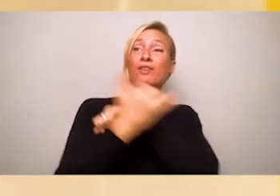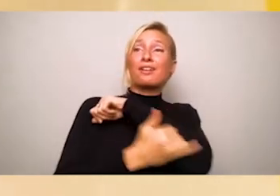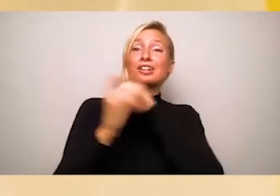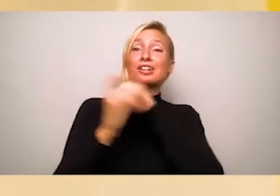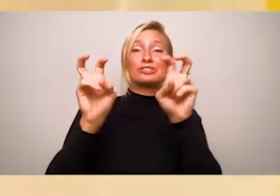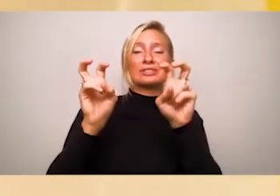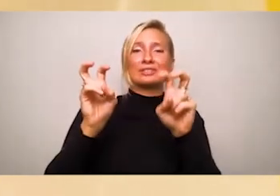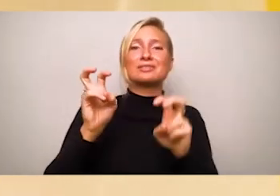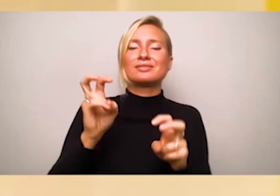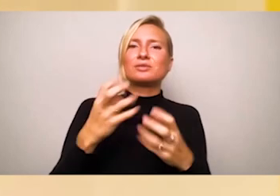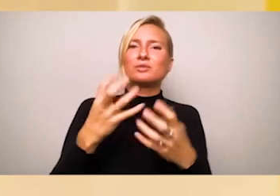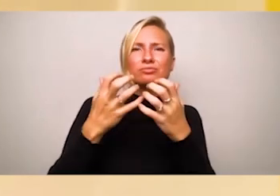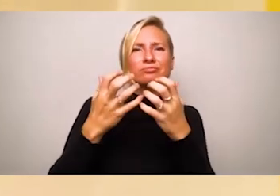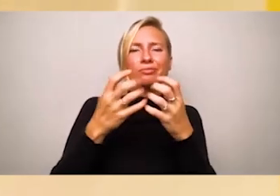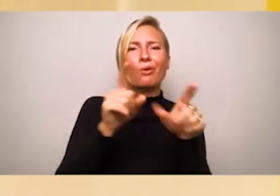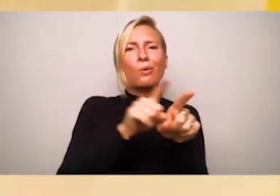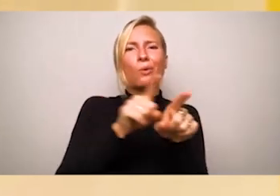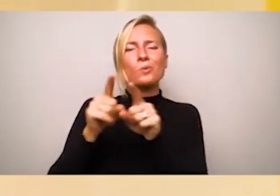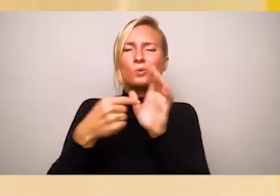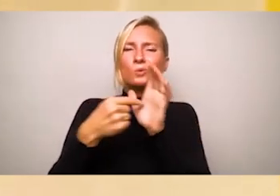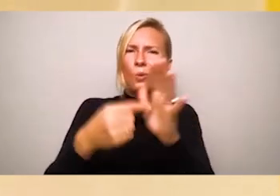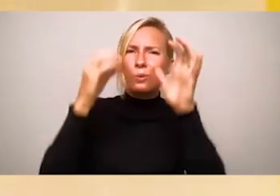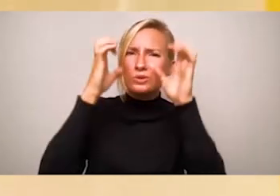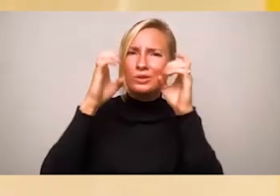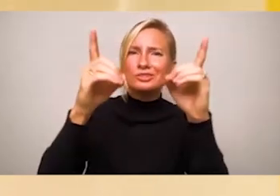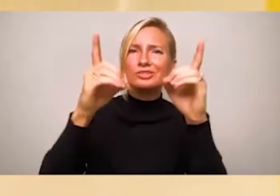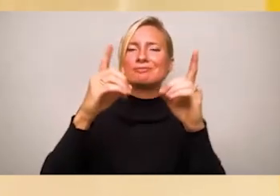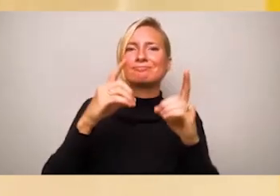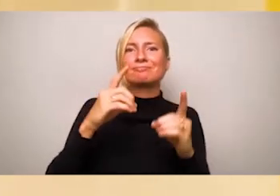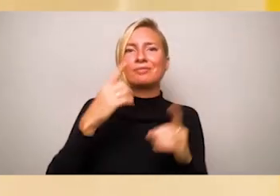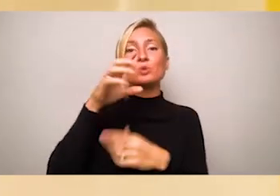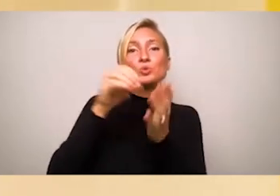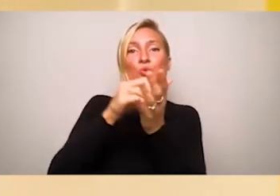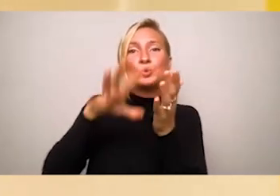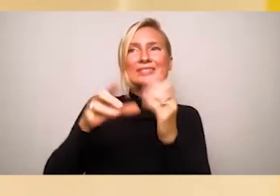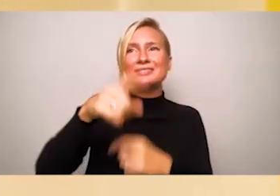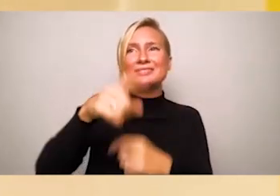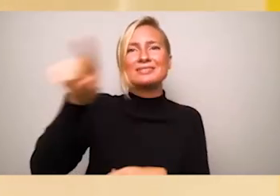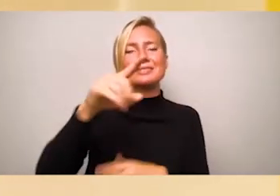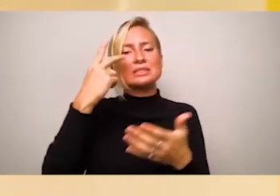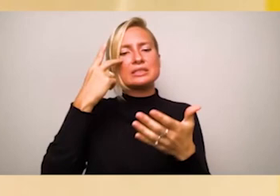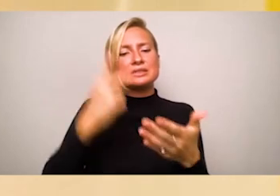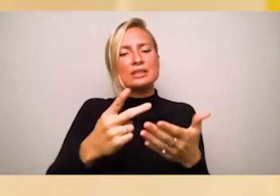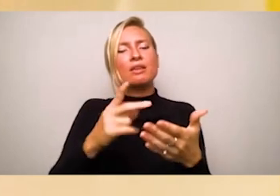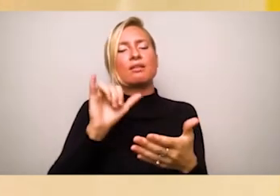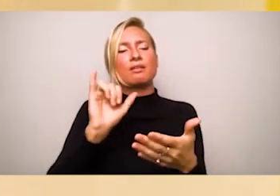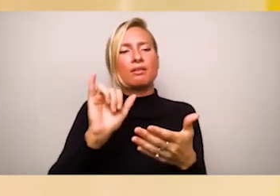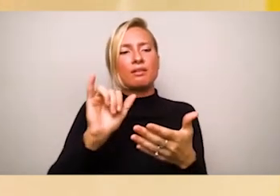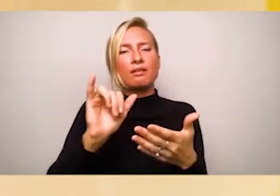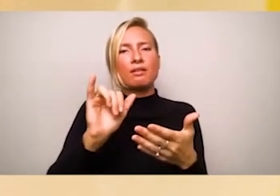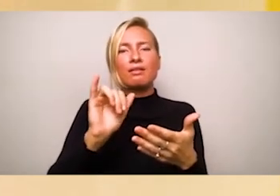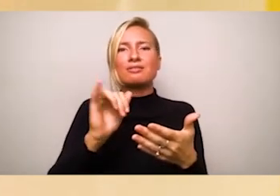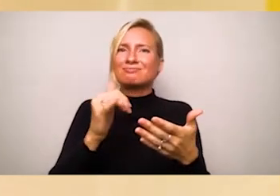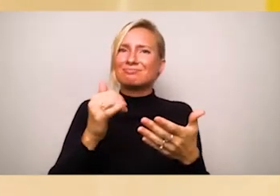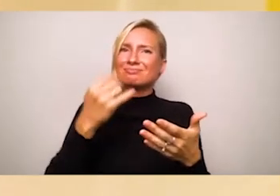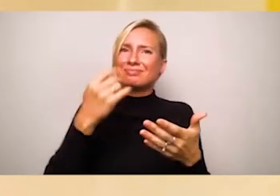about poverty and self-compassion. They will discover universal experiences that connect all of